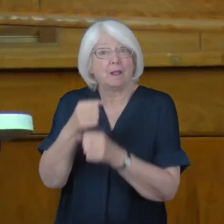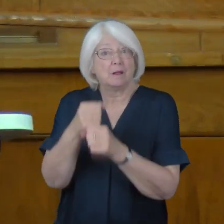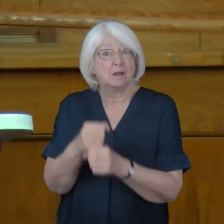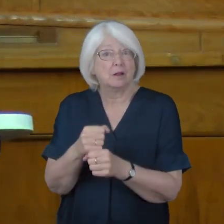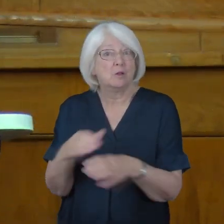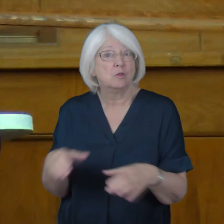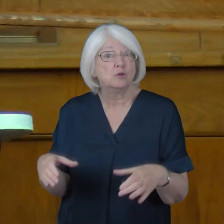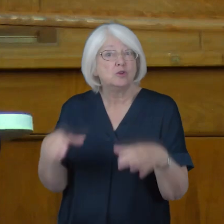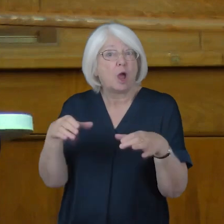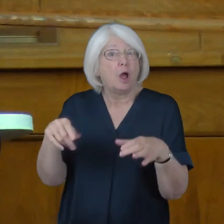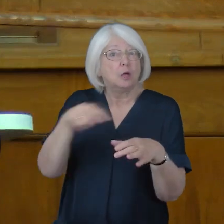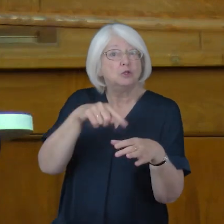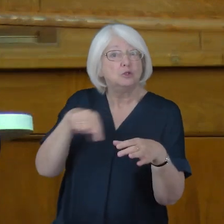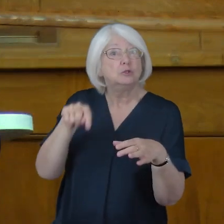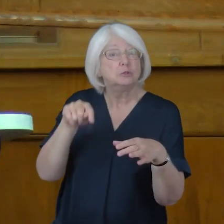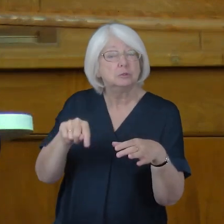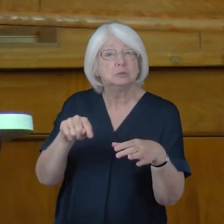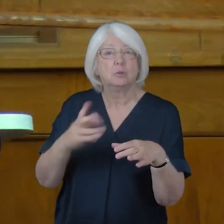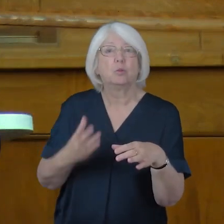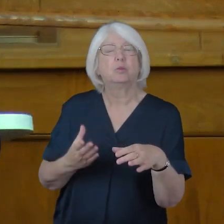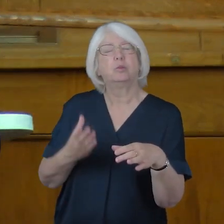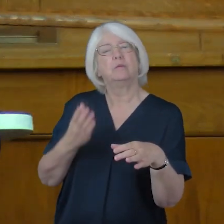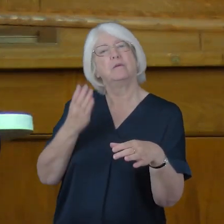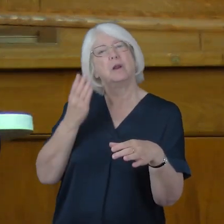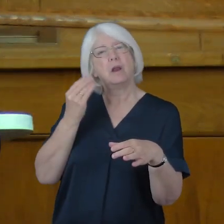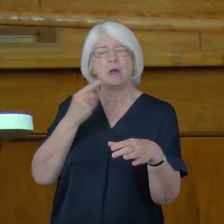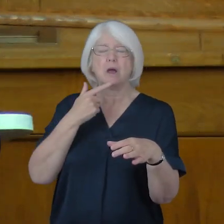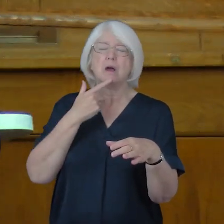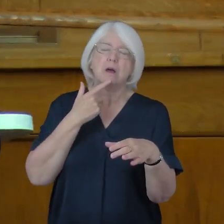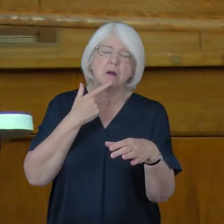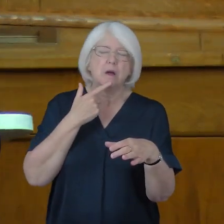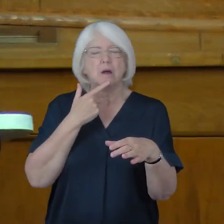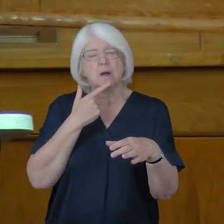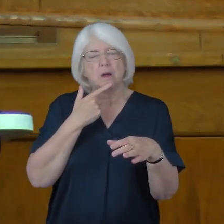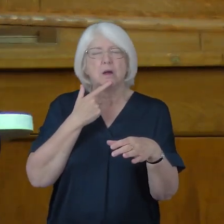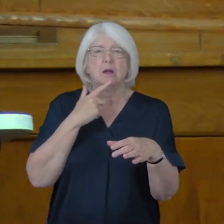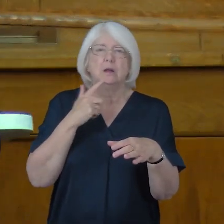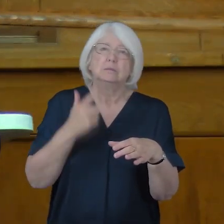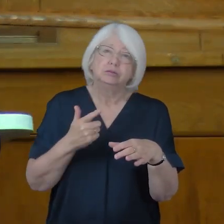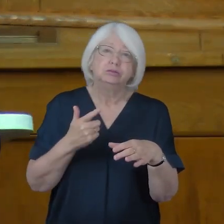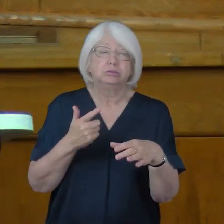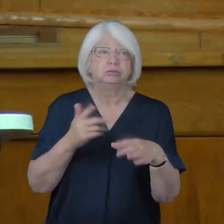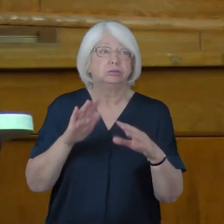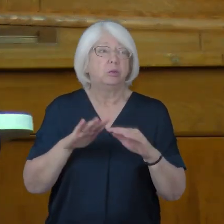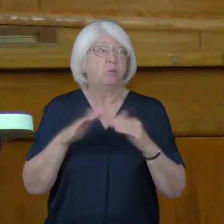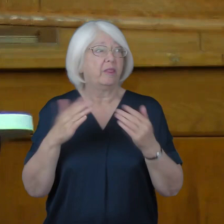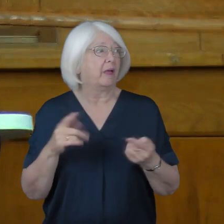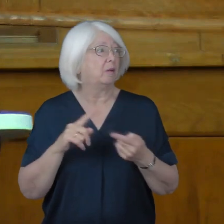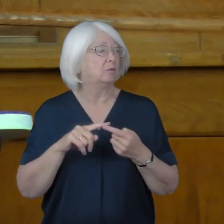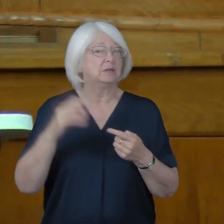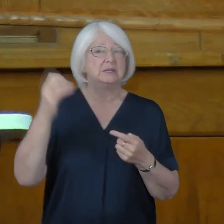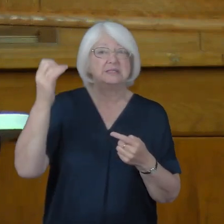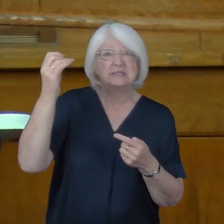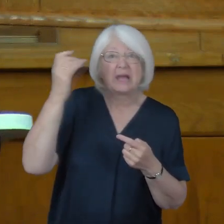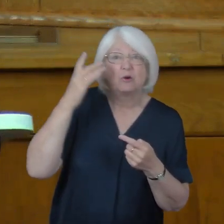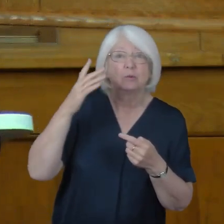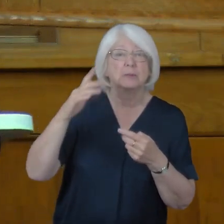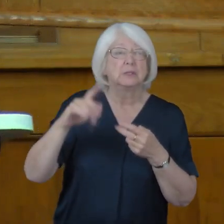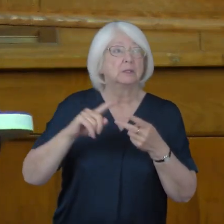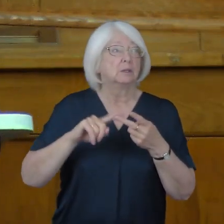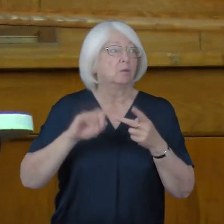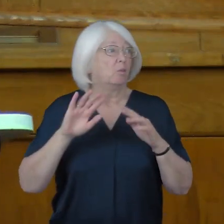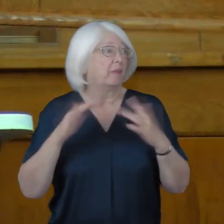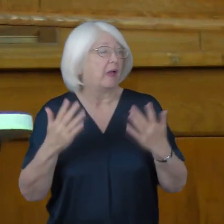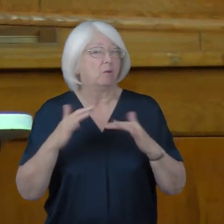we have learned that even without the much grieved-for assurance of sacrament and congregation